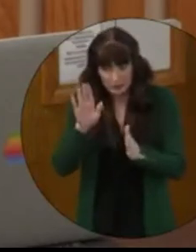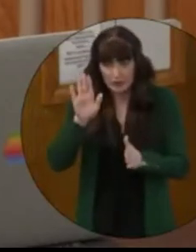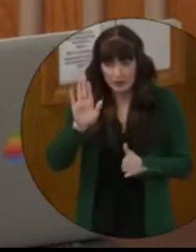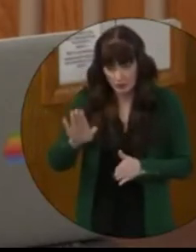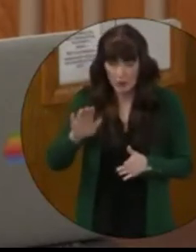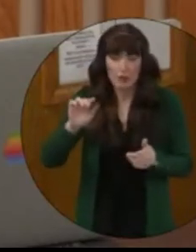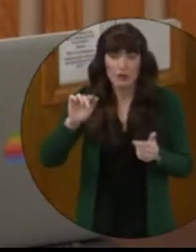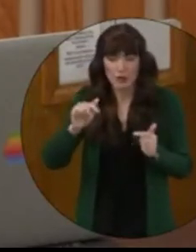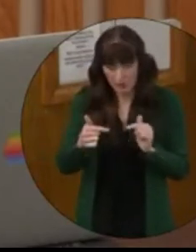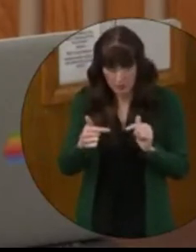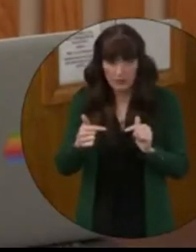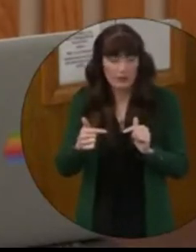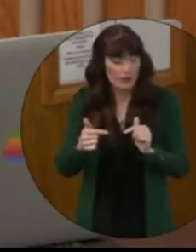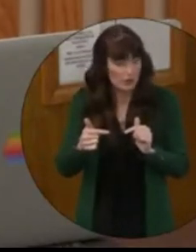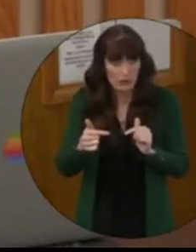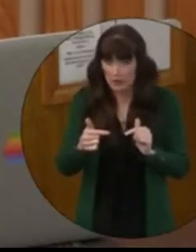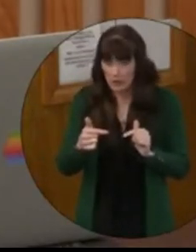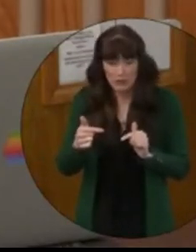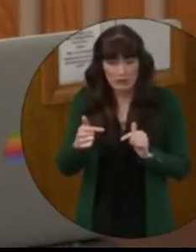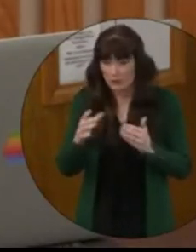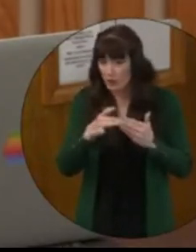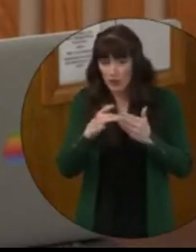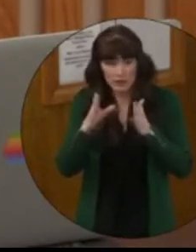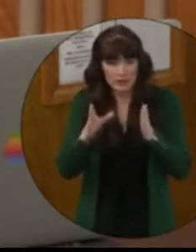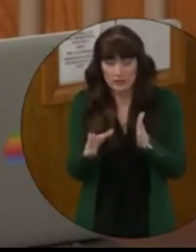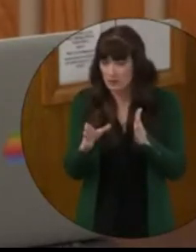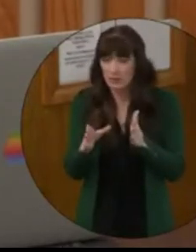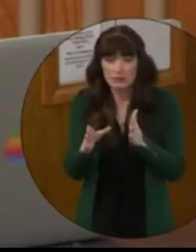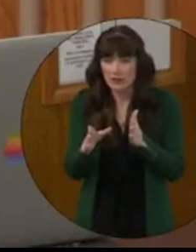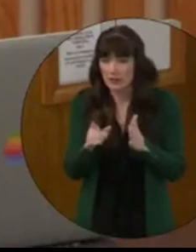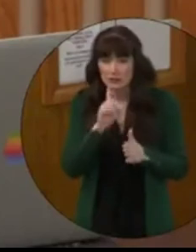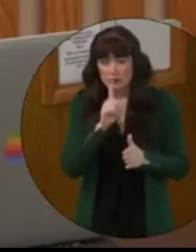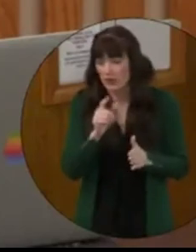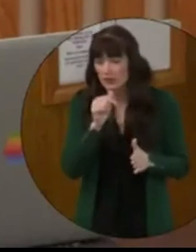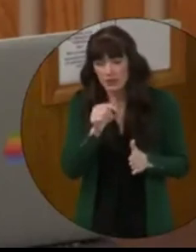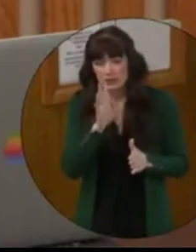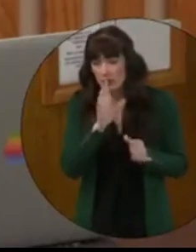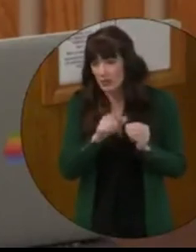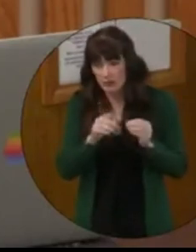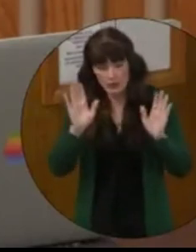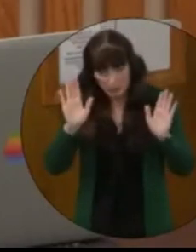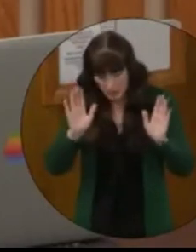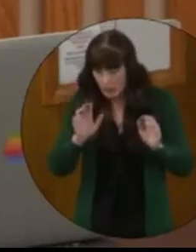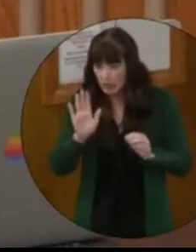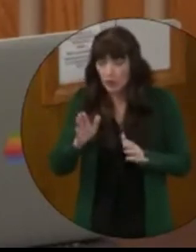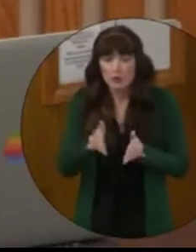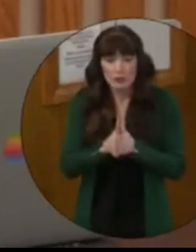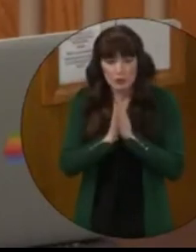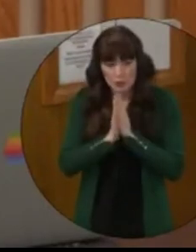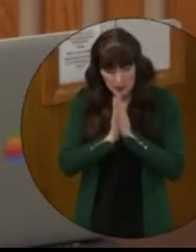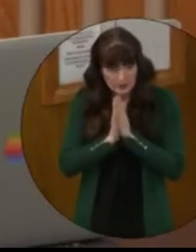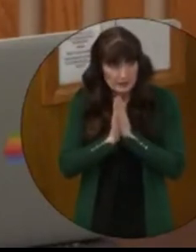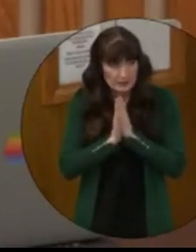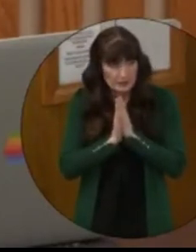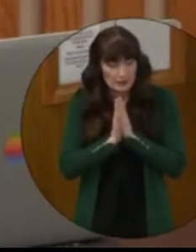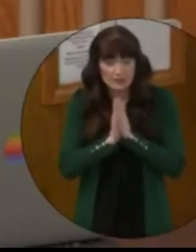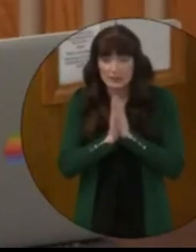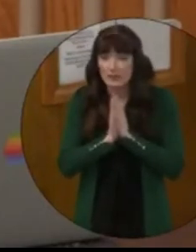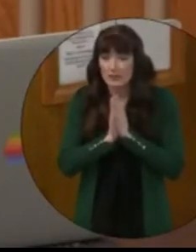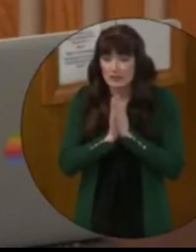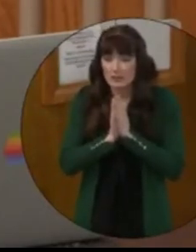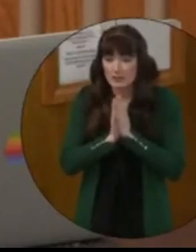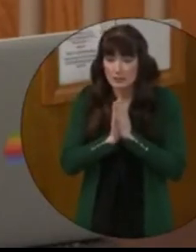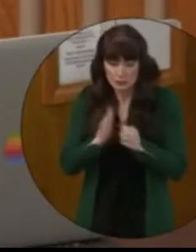and some of the concerns that we have expressed which have gone completely unaddressed. Your request to remove the superintendent